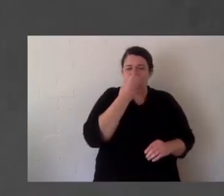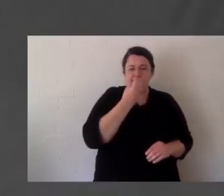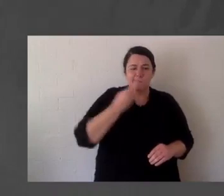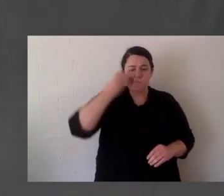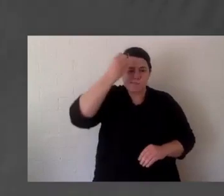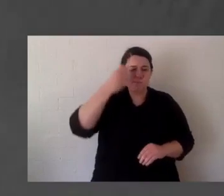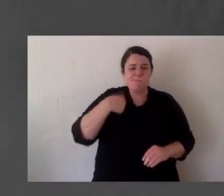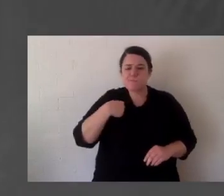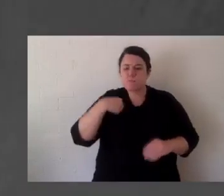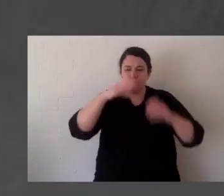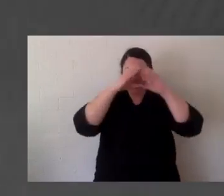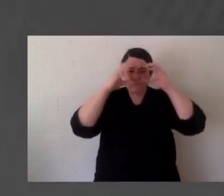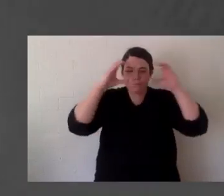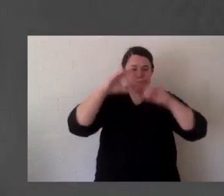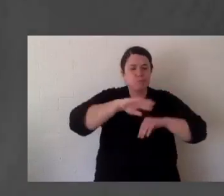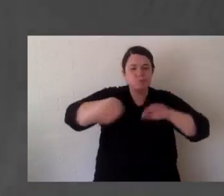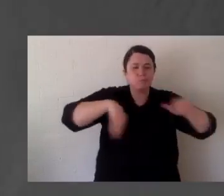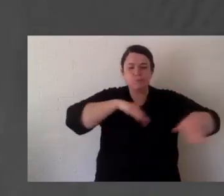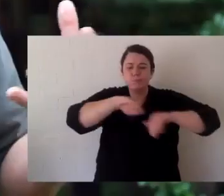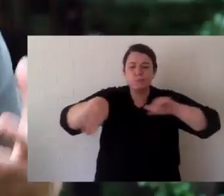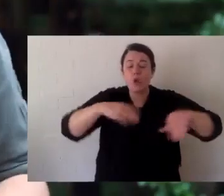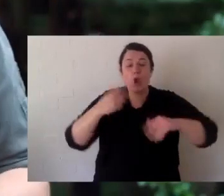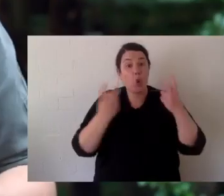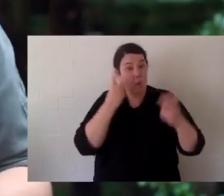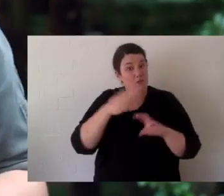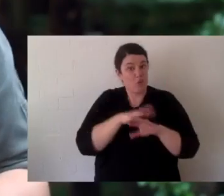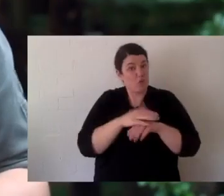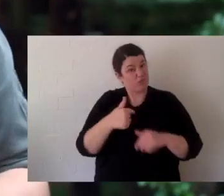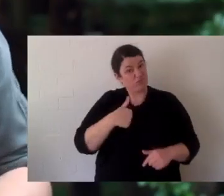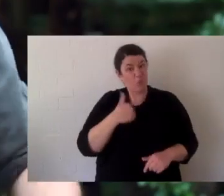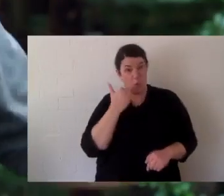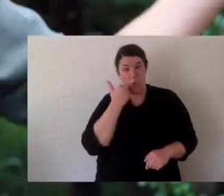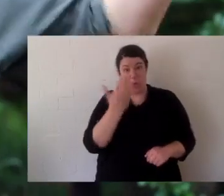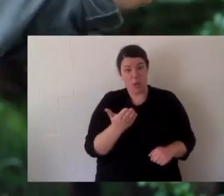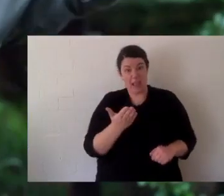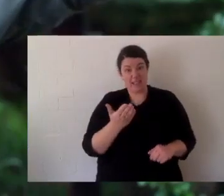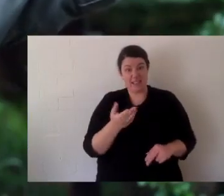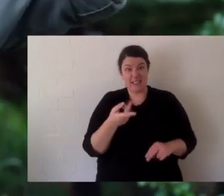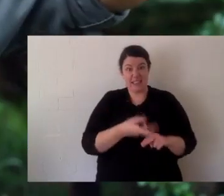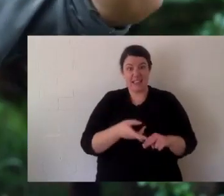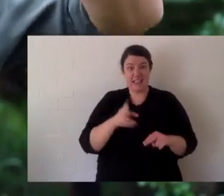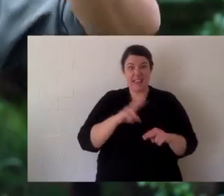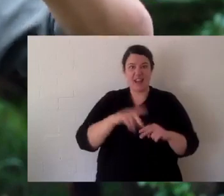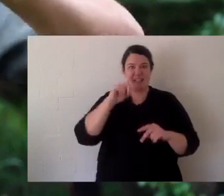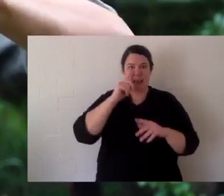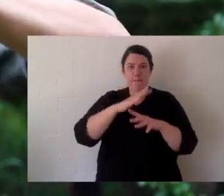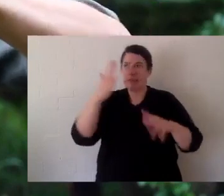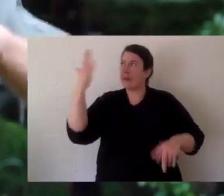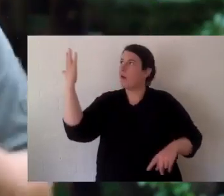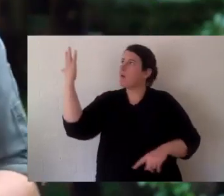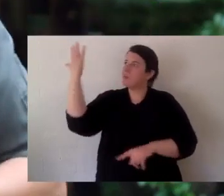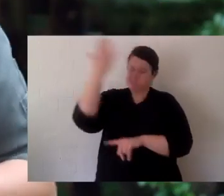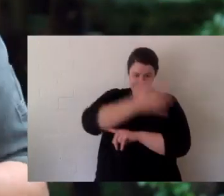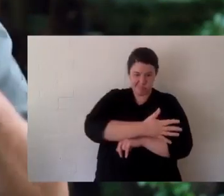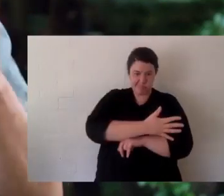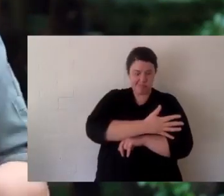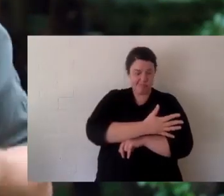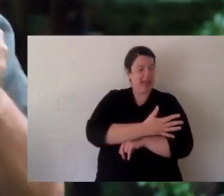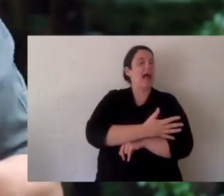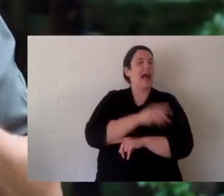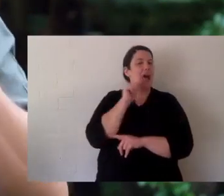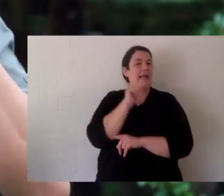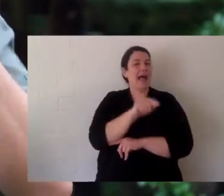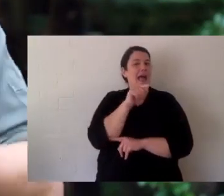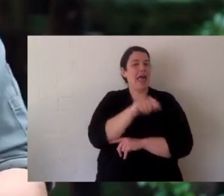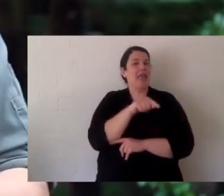and I snorkel a lot, look for endangered turtles, whenever I snorkel and I see a big fallen down tree in the water, I